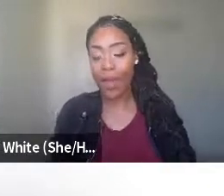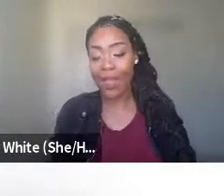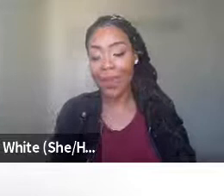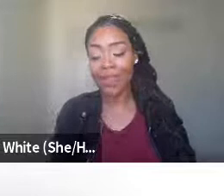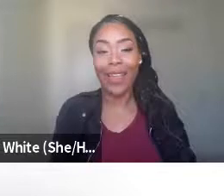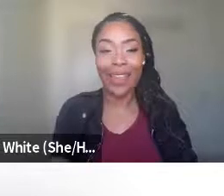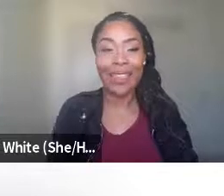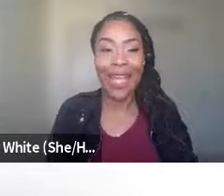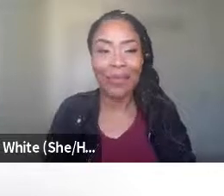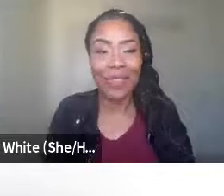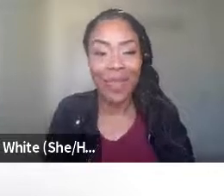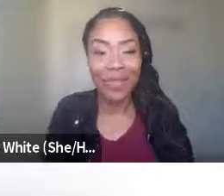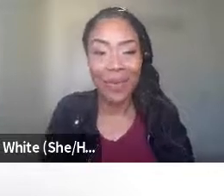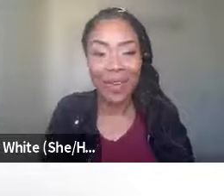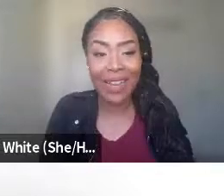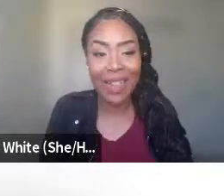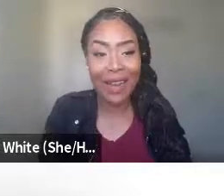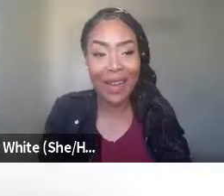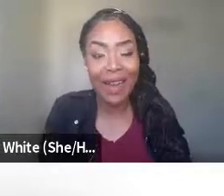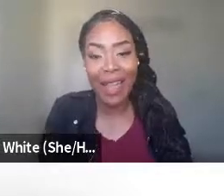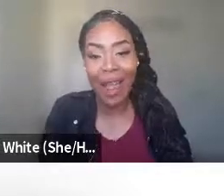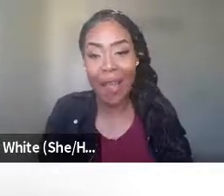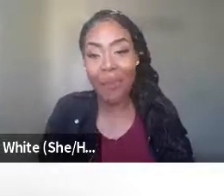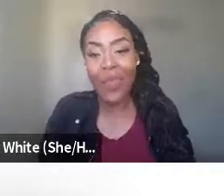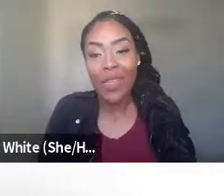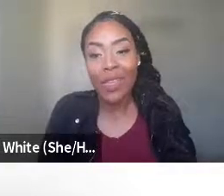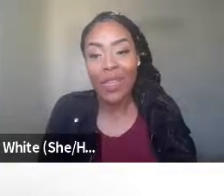So again, I keep on looking at the time, just make sure we're in there.